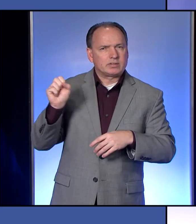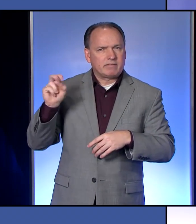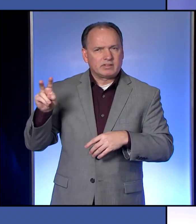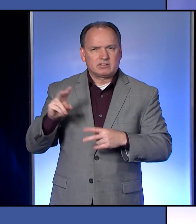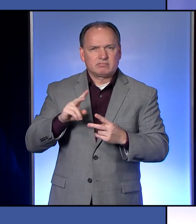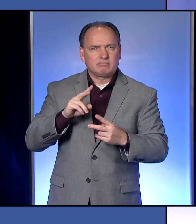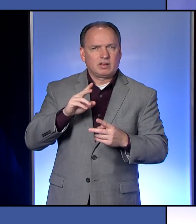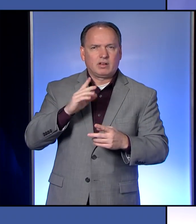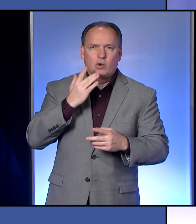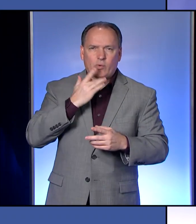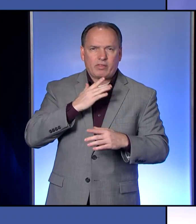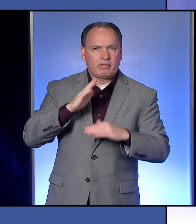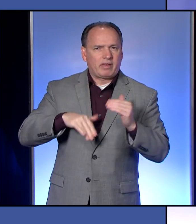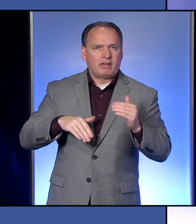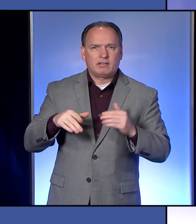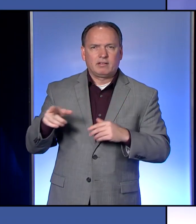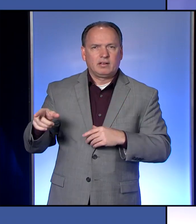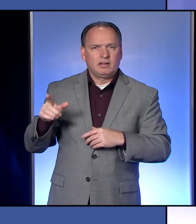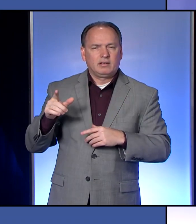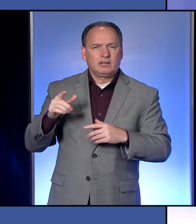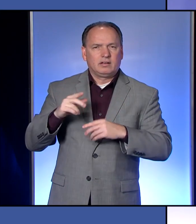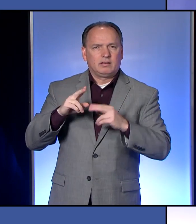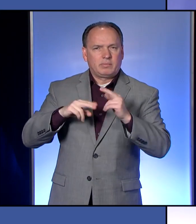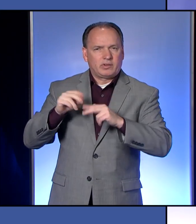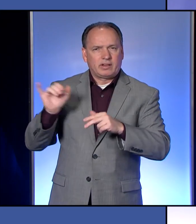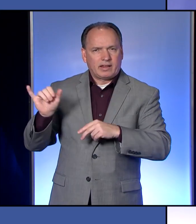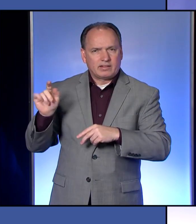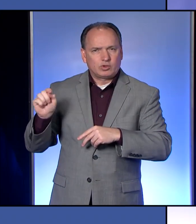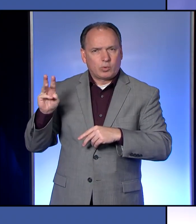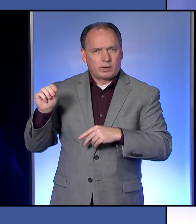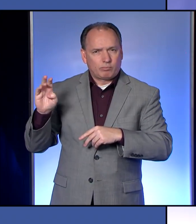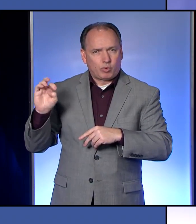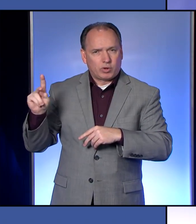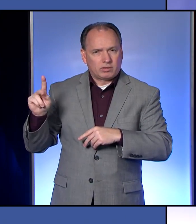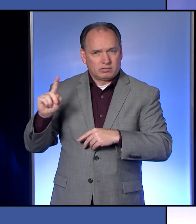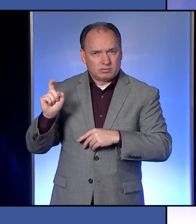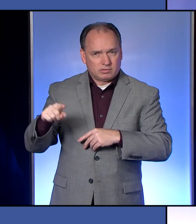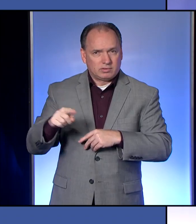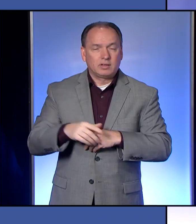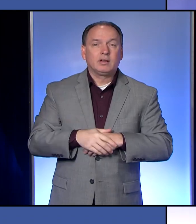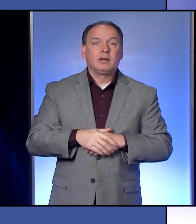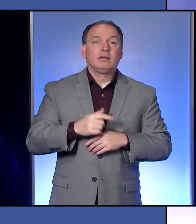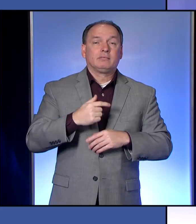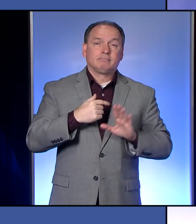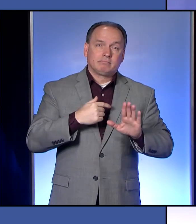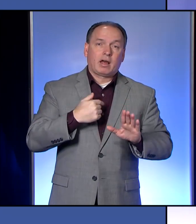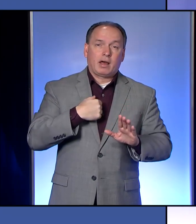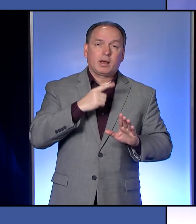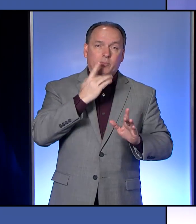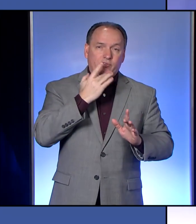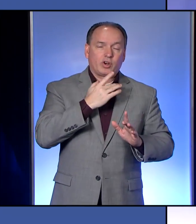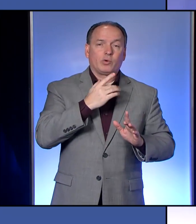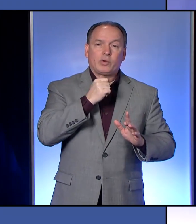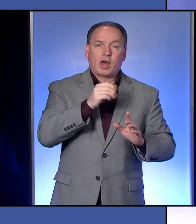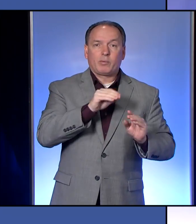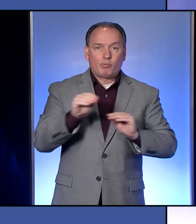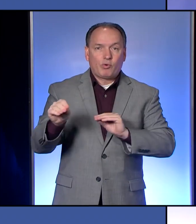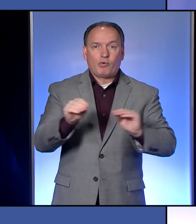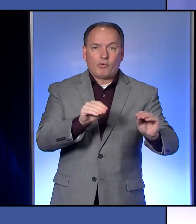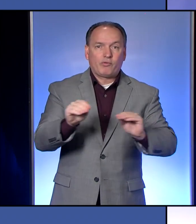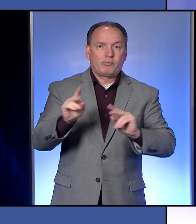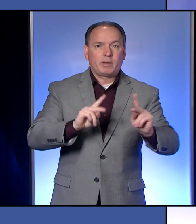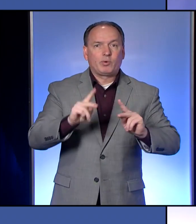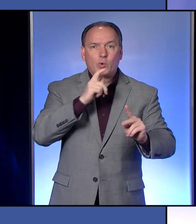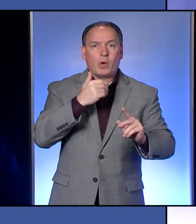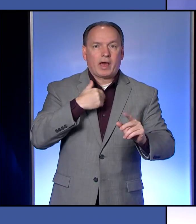than a facility like Twinbrook? What I would prefer is that we not move people around who have COVID-19 and positive.